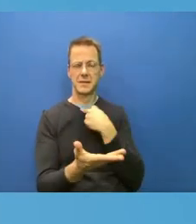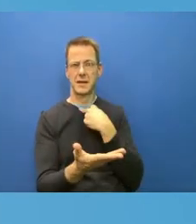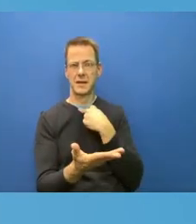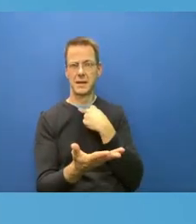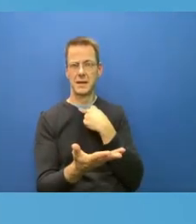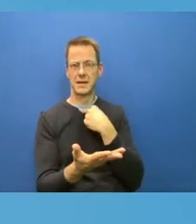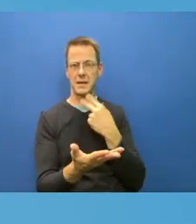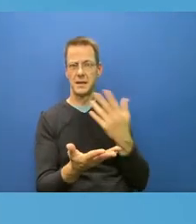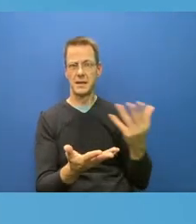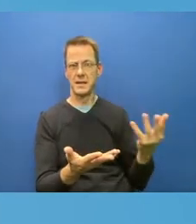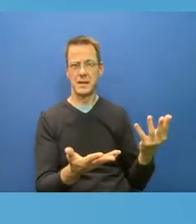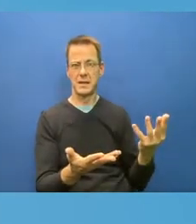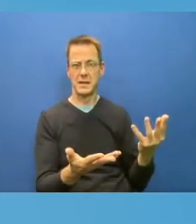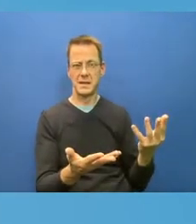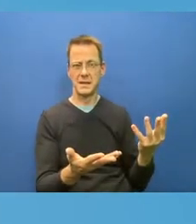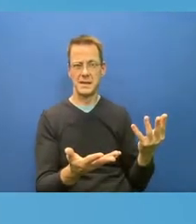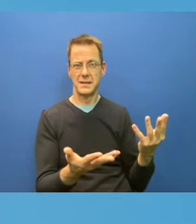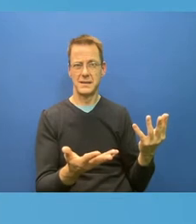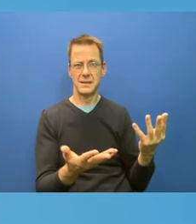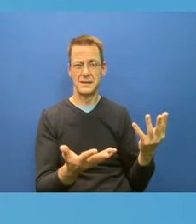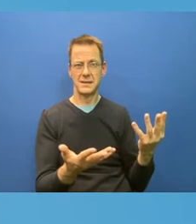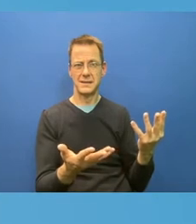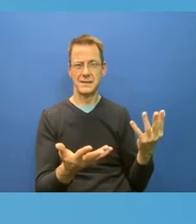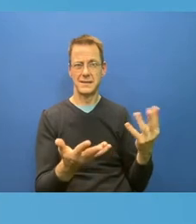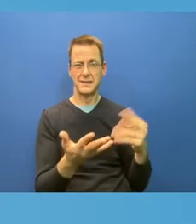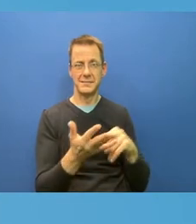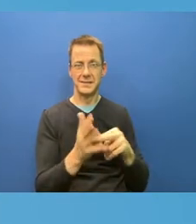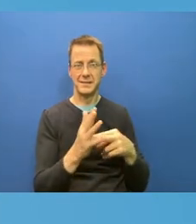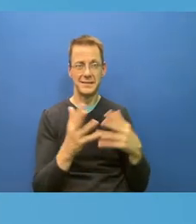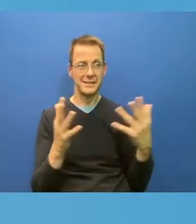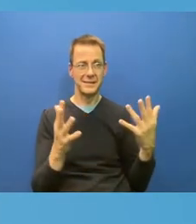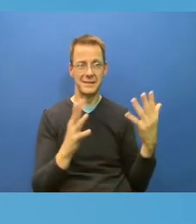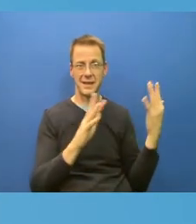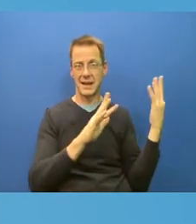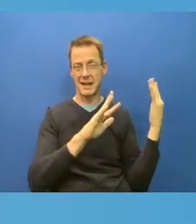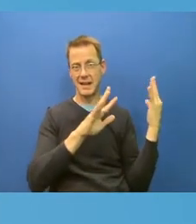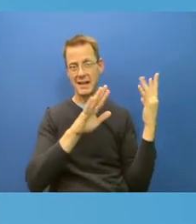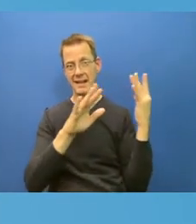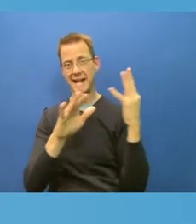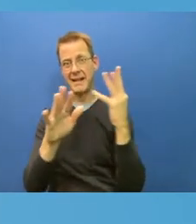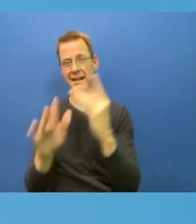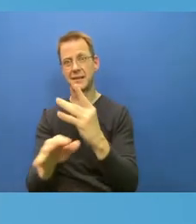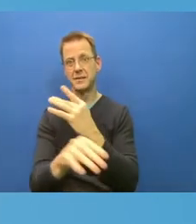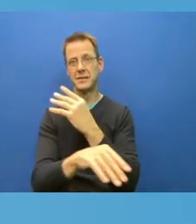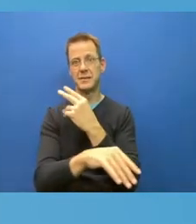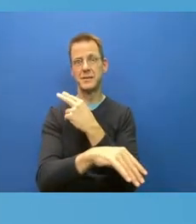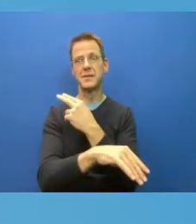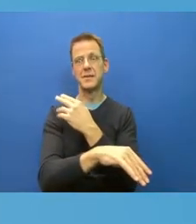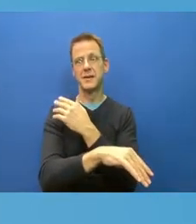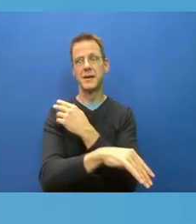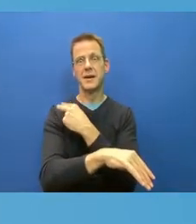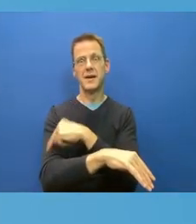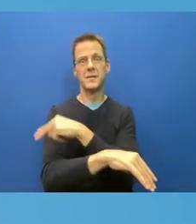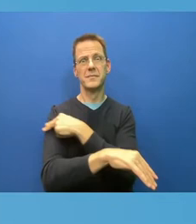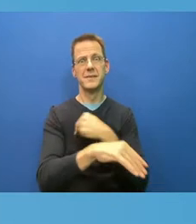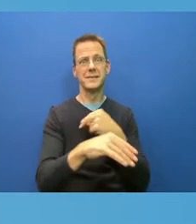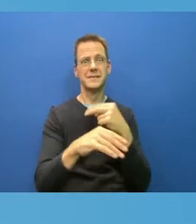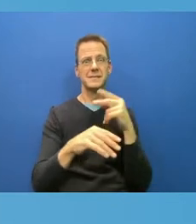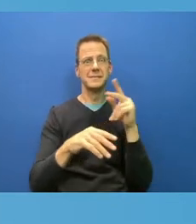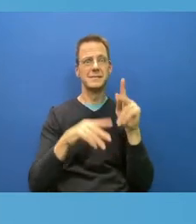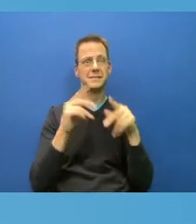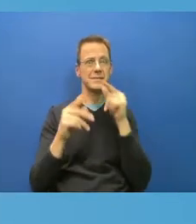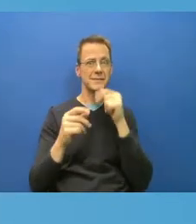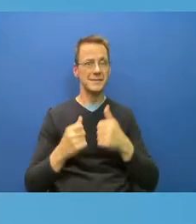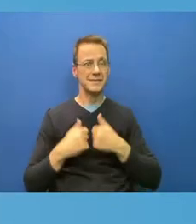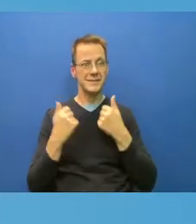flowing into the ICU, and you have a lot of people who survive, have a long length of stay. So it just jams up the health system.